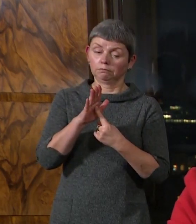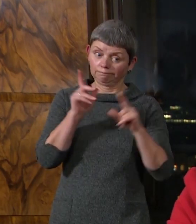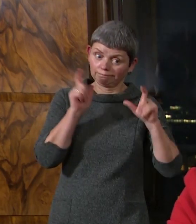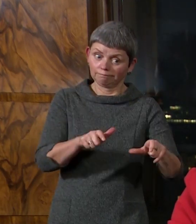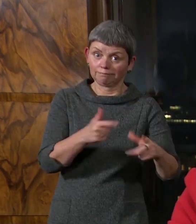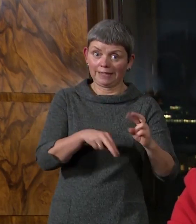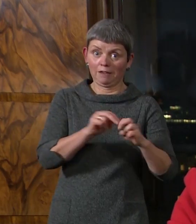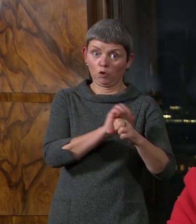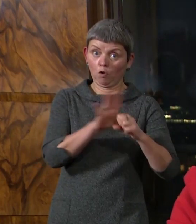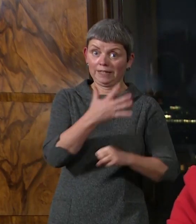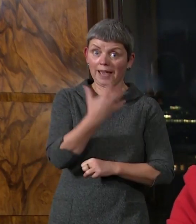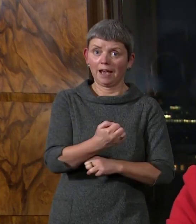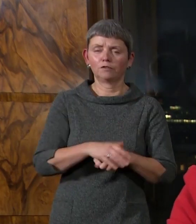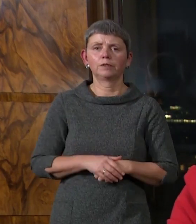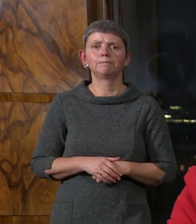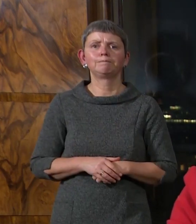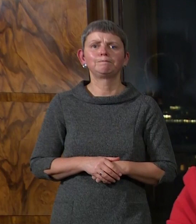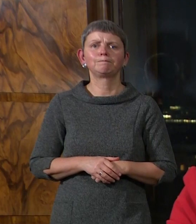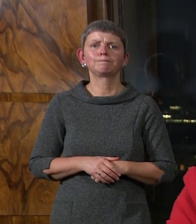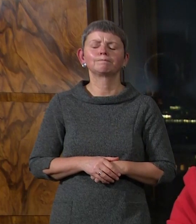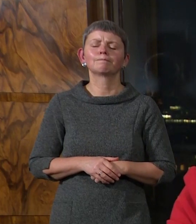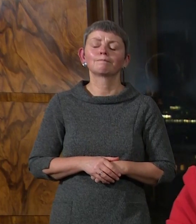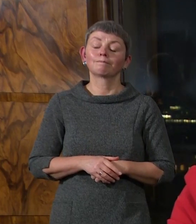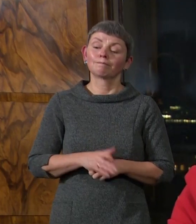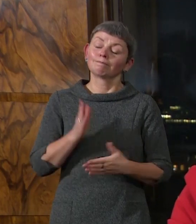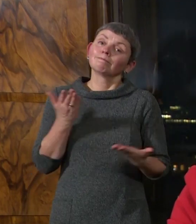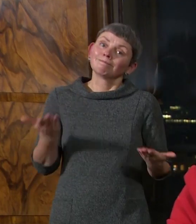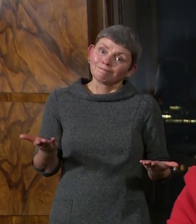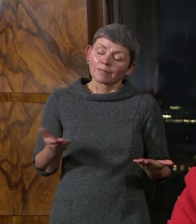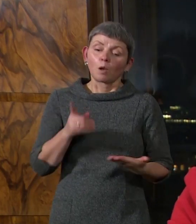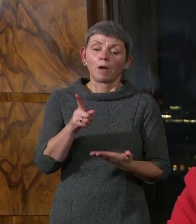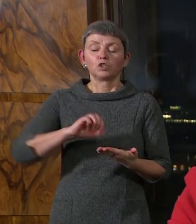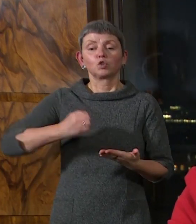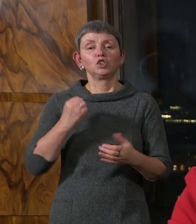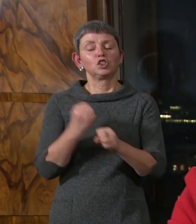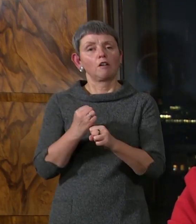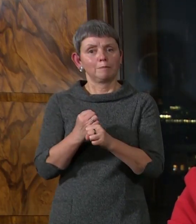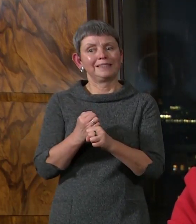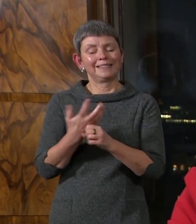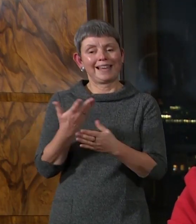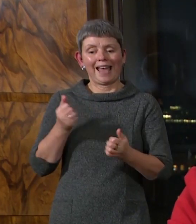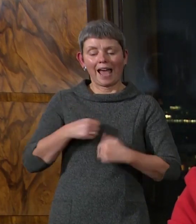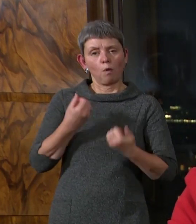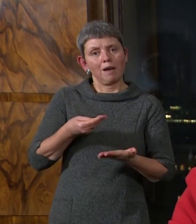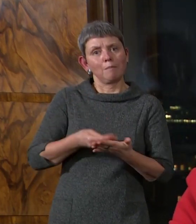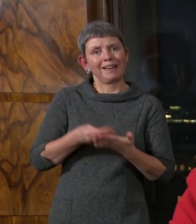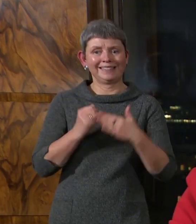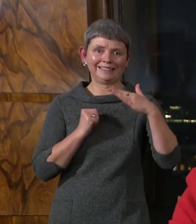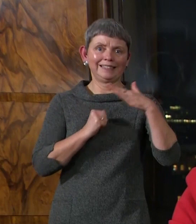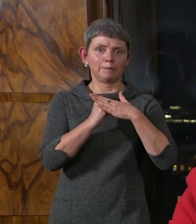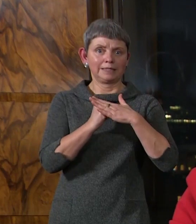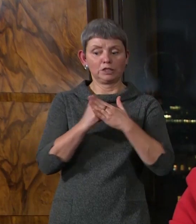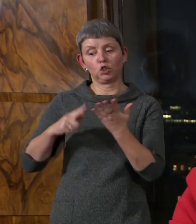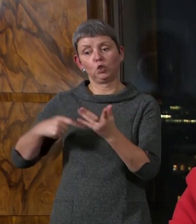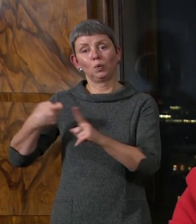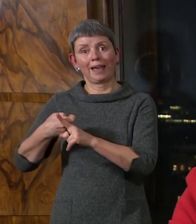others from COVID. The reality, however, is that our resources are limited. The UK government holds the purse strings and only